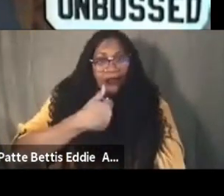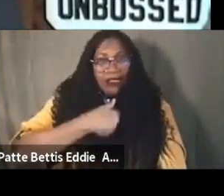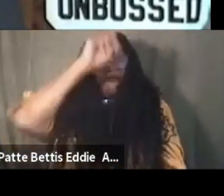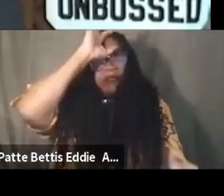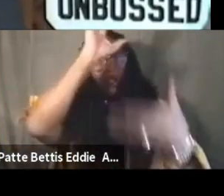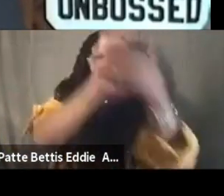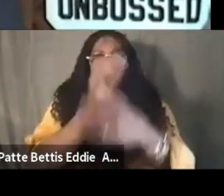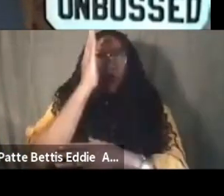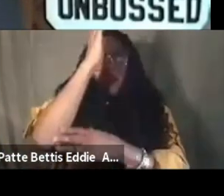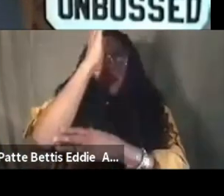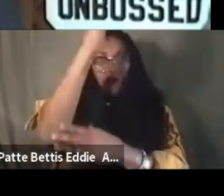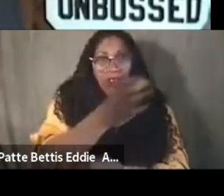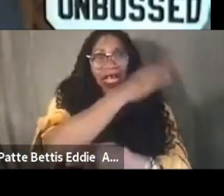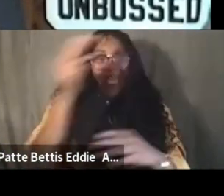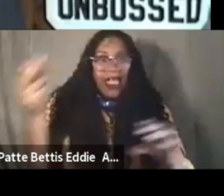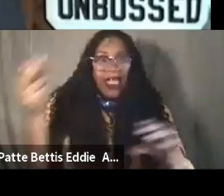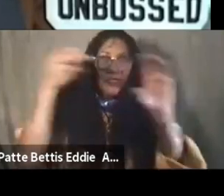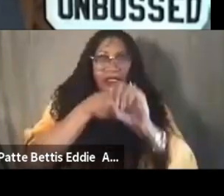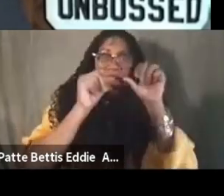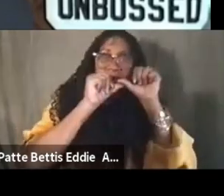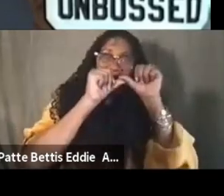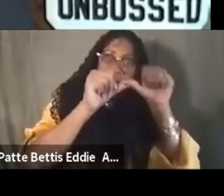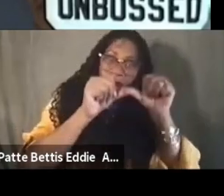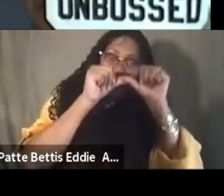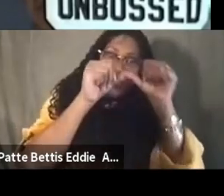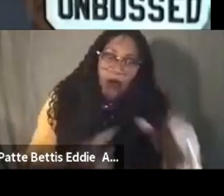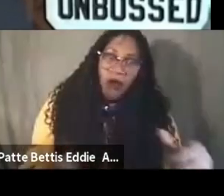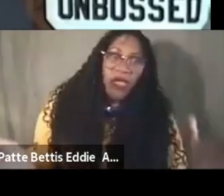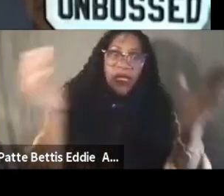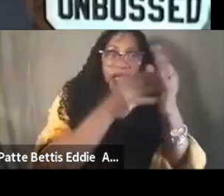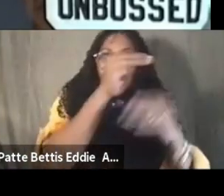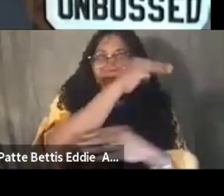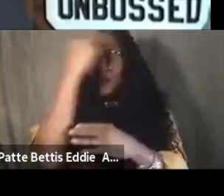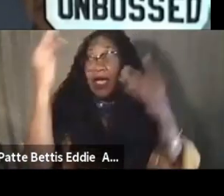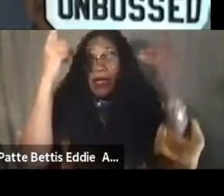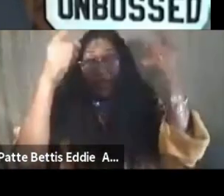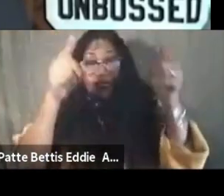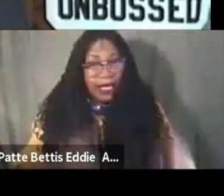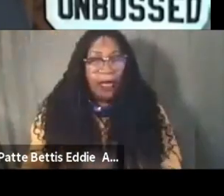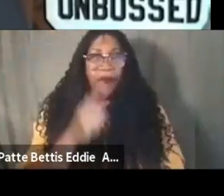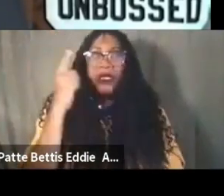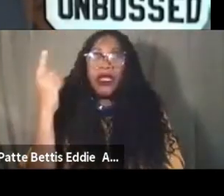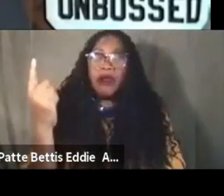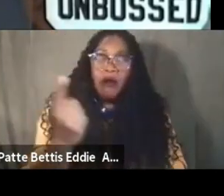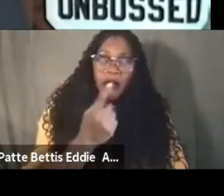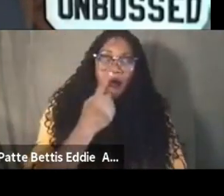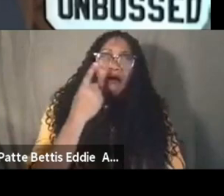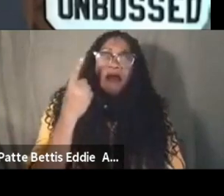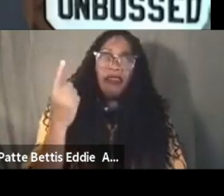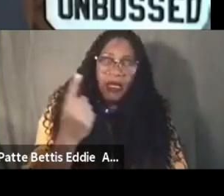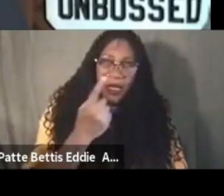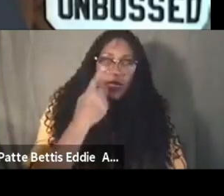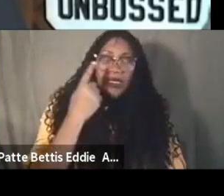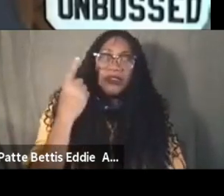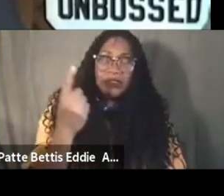participate in the ongoing anti-blackness which is real it is happening happening all the time um and as uh